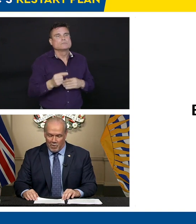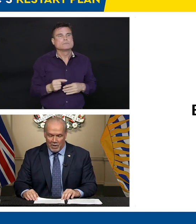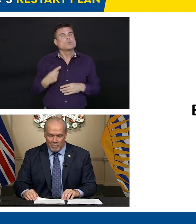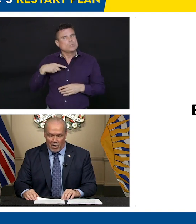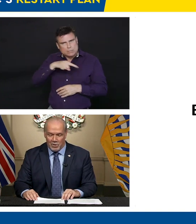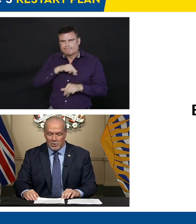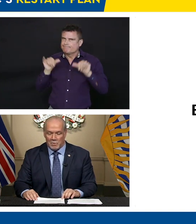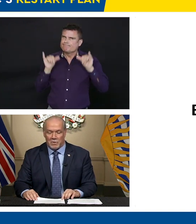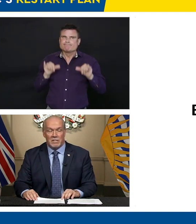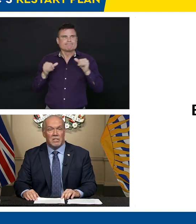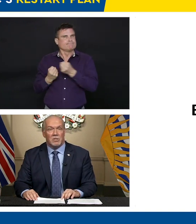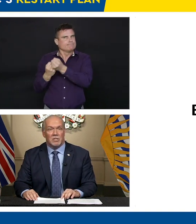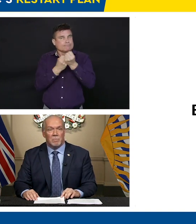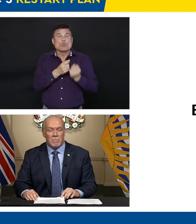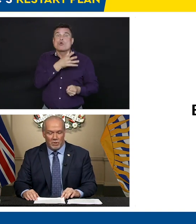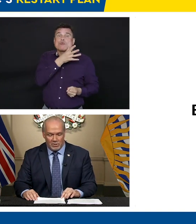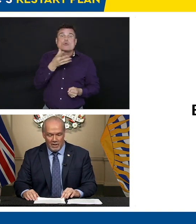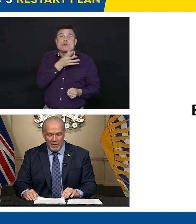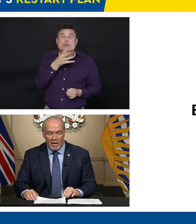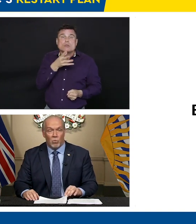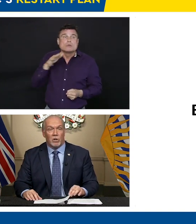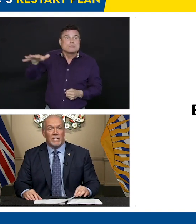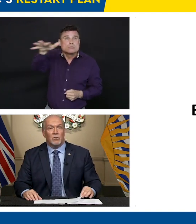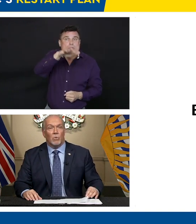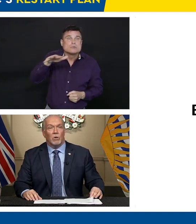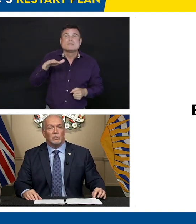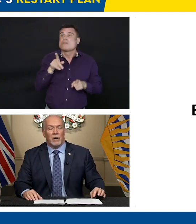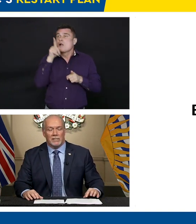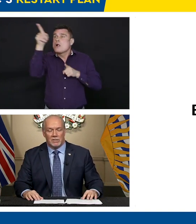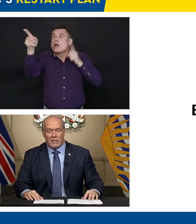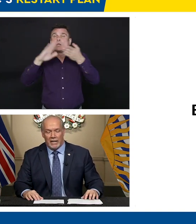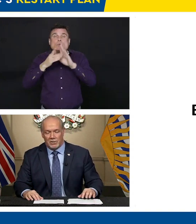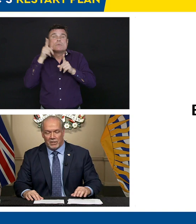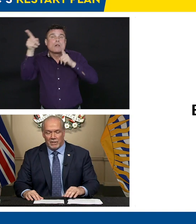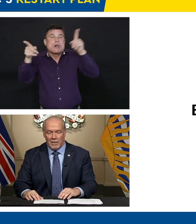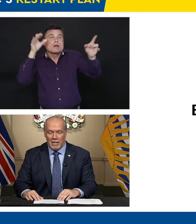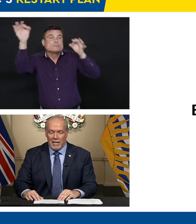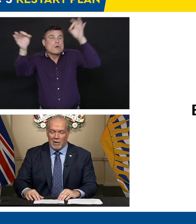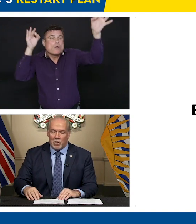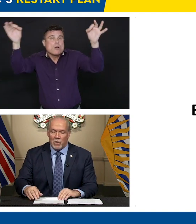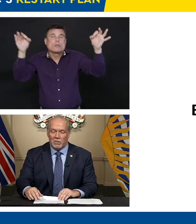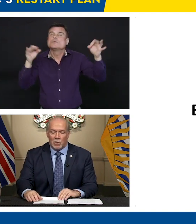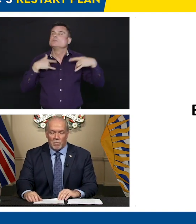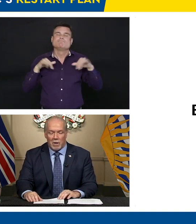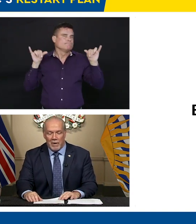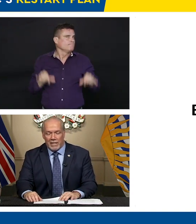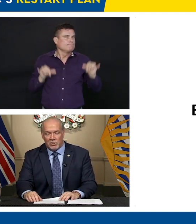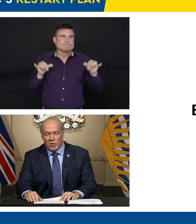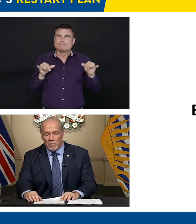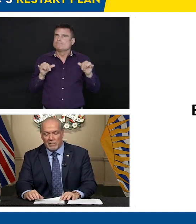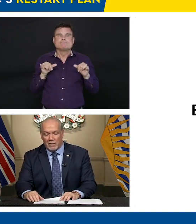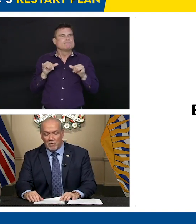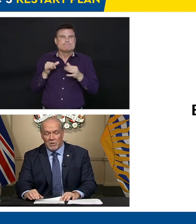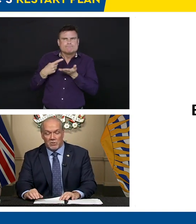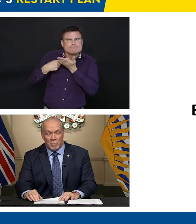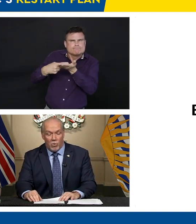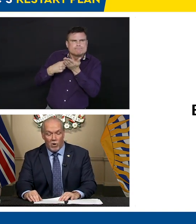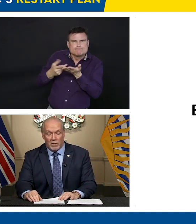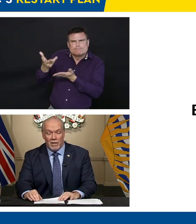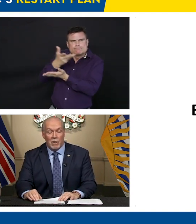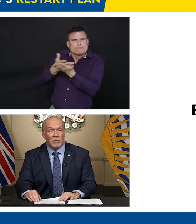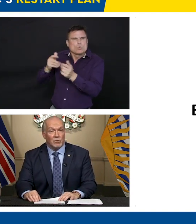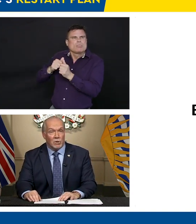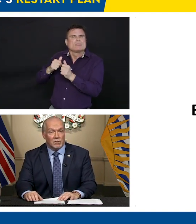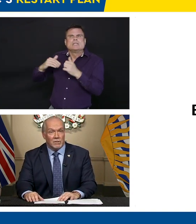by developing partnerships with Indigenous peoples and working towards reconciliation. And we will do it by making sure we deliver the